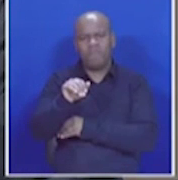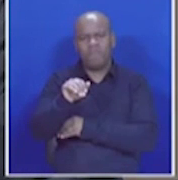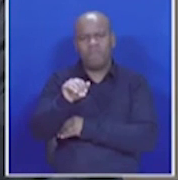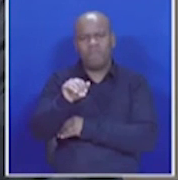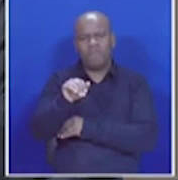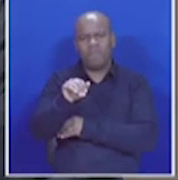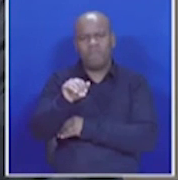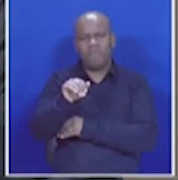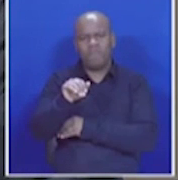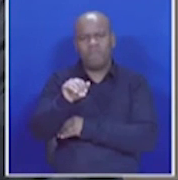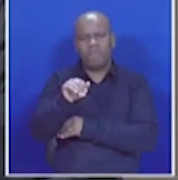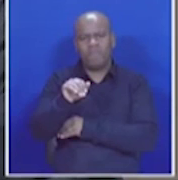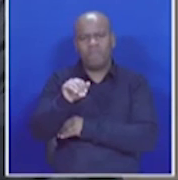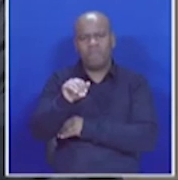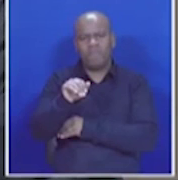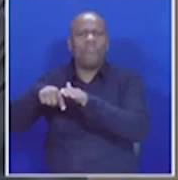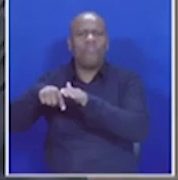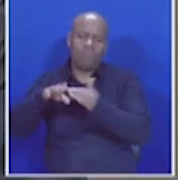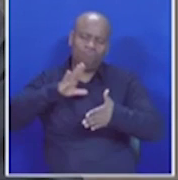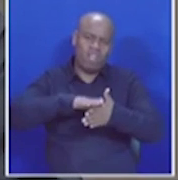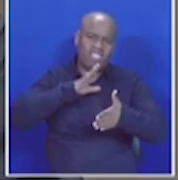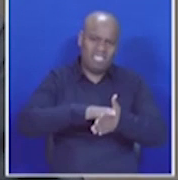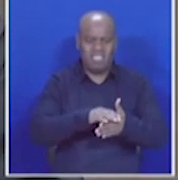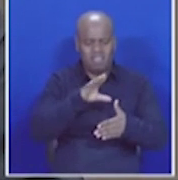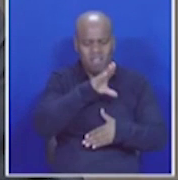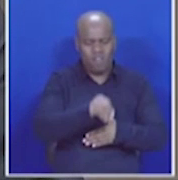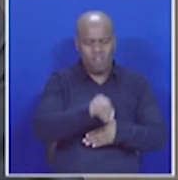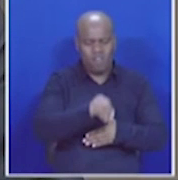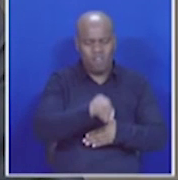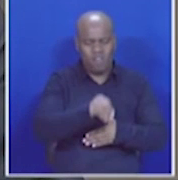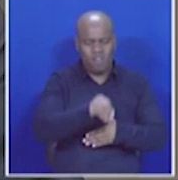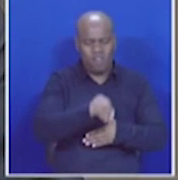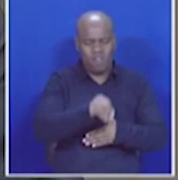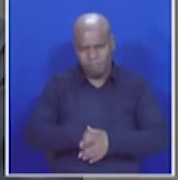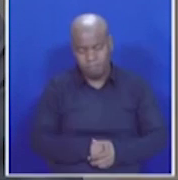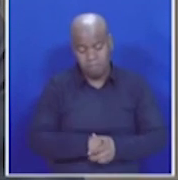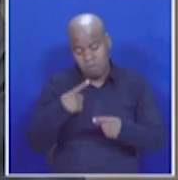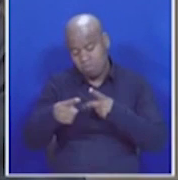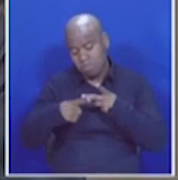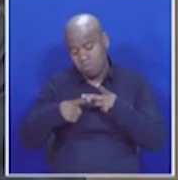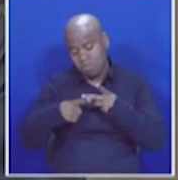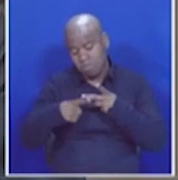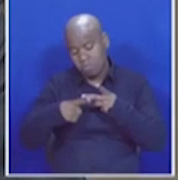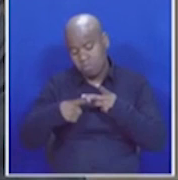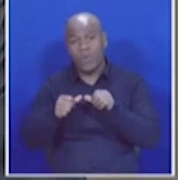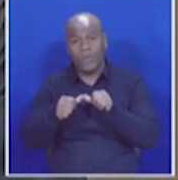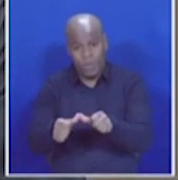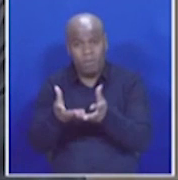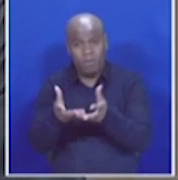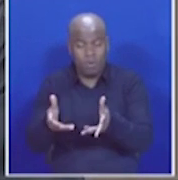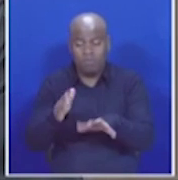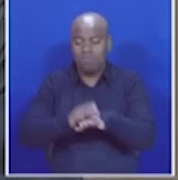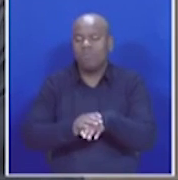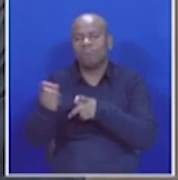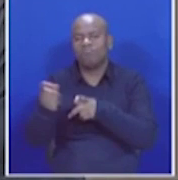respect of managing the inflow and outflow of foreign nationals is. For as long as this challenge remains unattended to, the effective